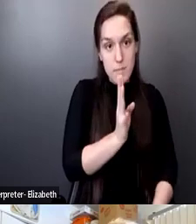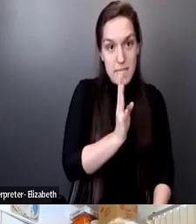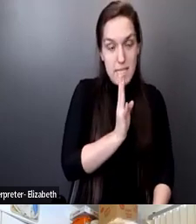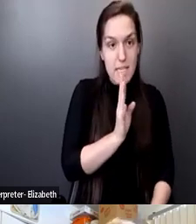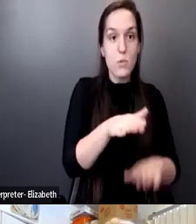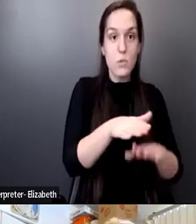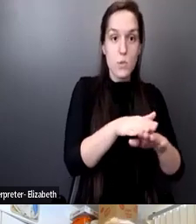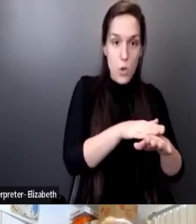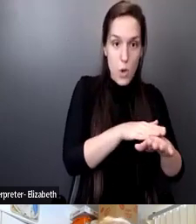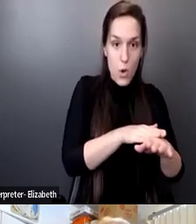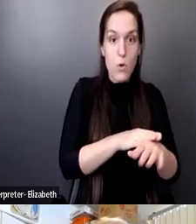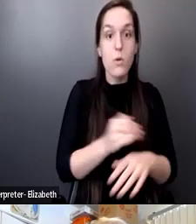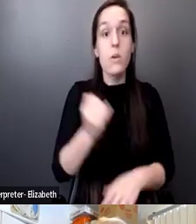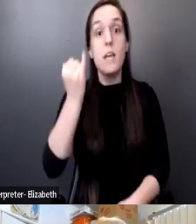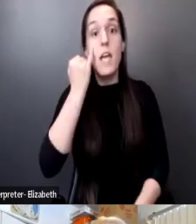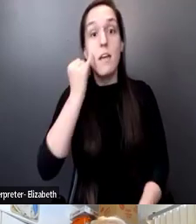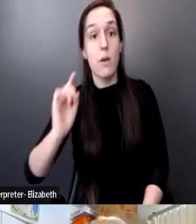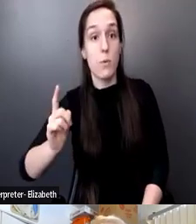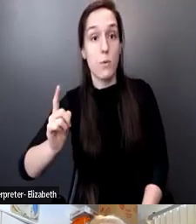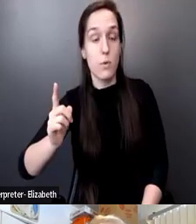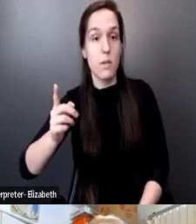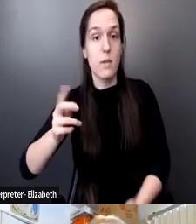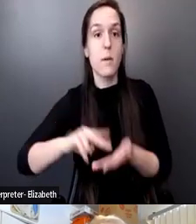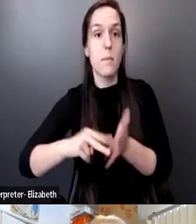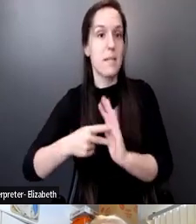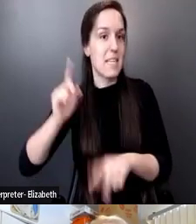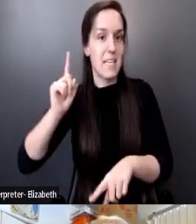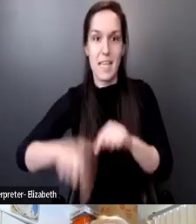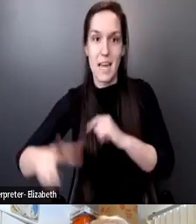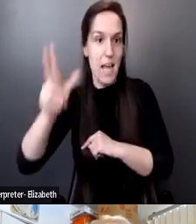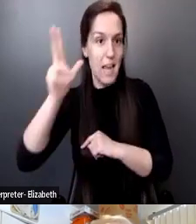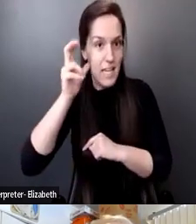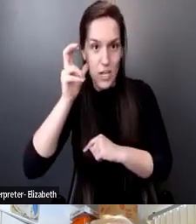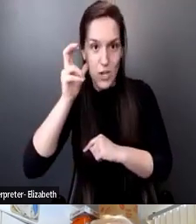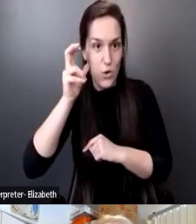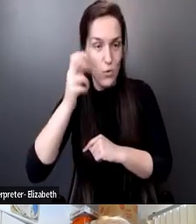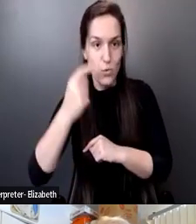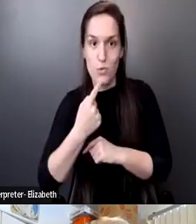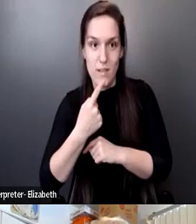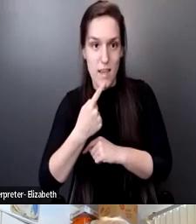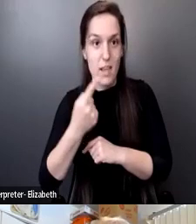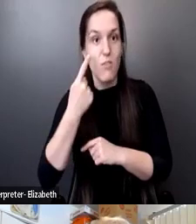If I do this sign, I'm telling you that I cannot hear well enough for interpretation.